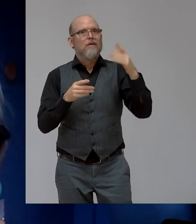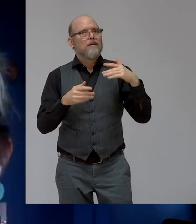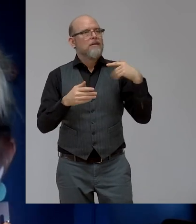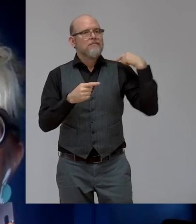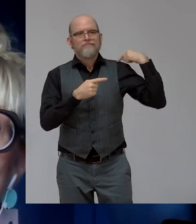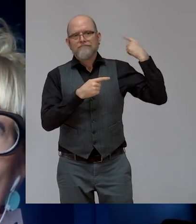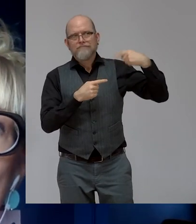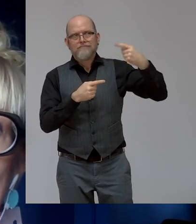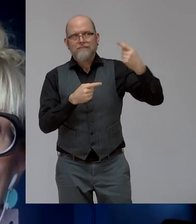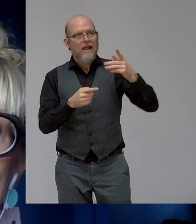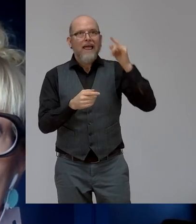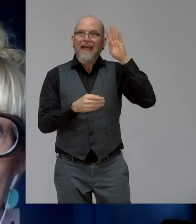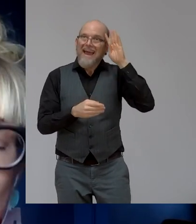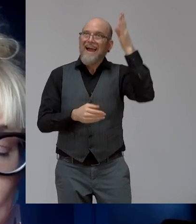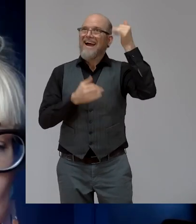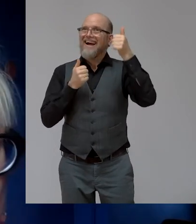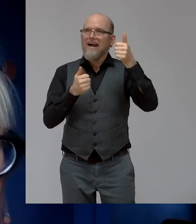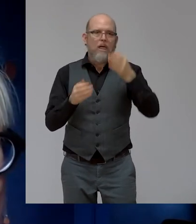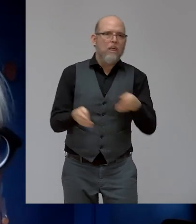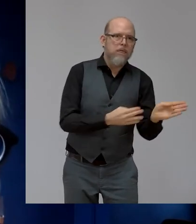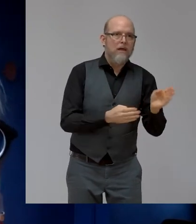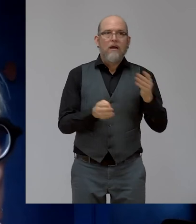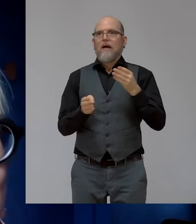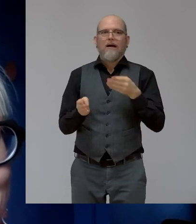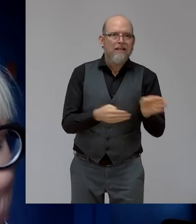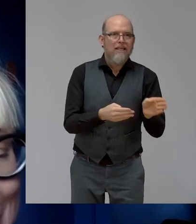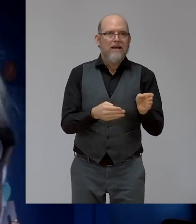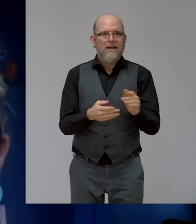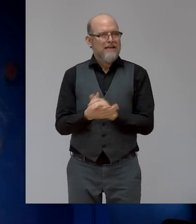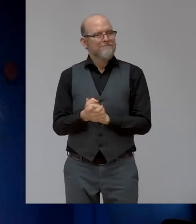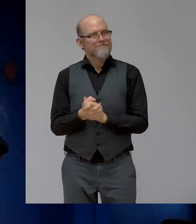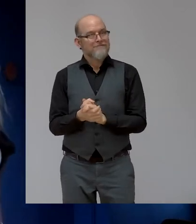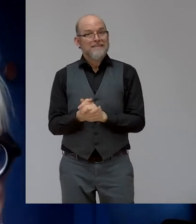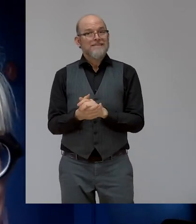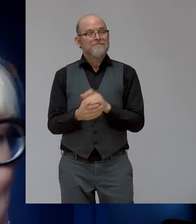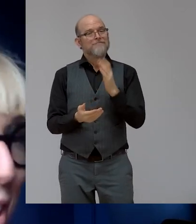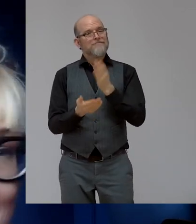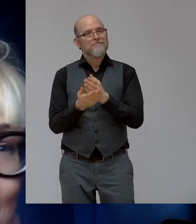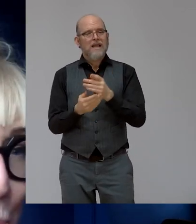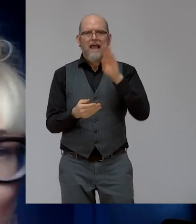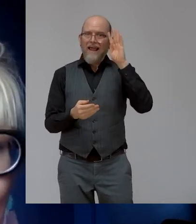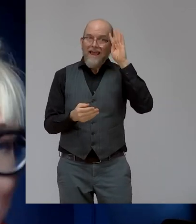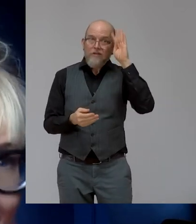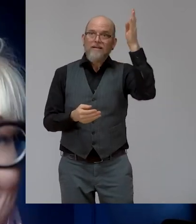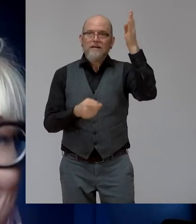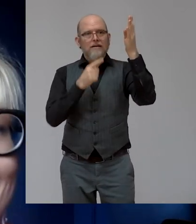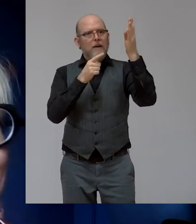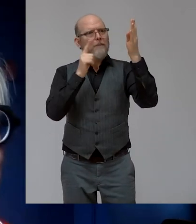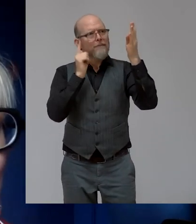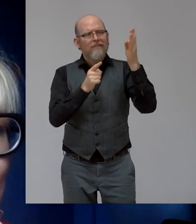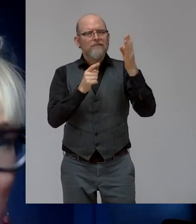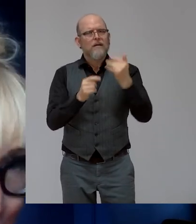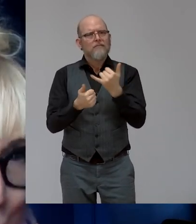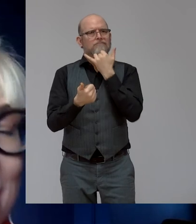all of this. And so through the innovation, we see failure. But through the failure, we see insight. I mean, this is where we get